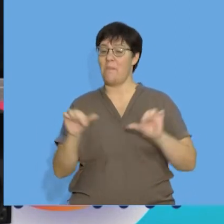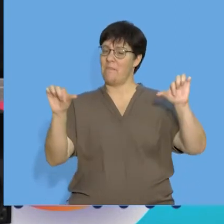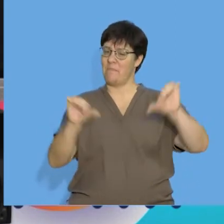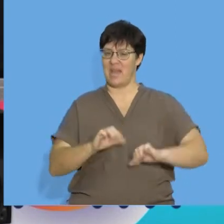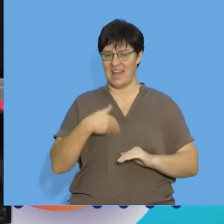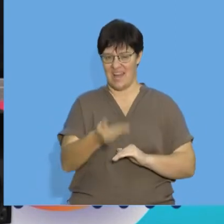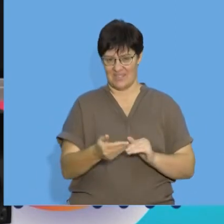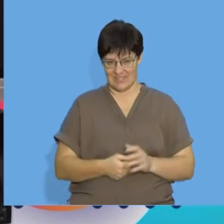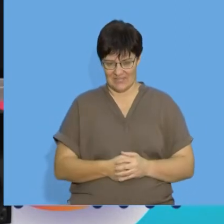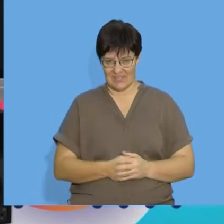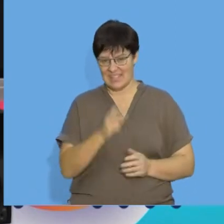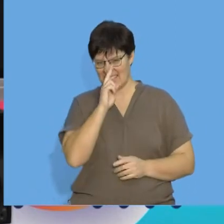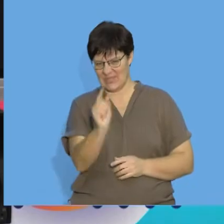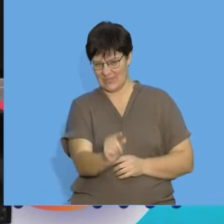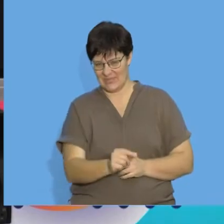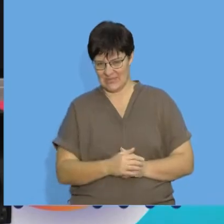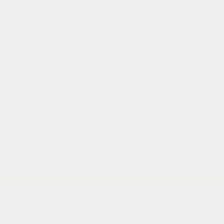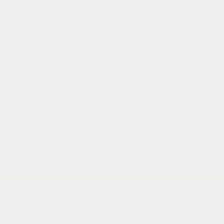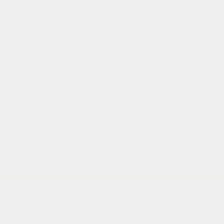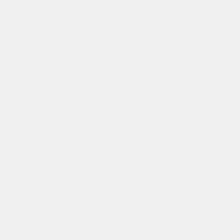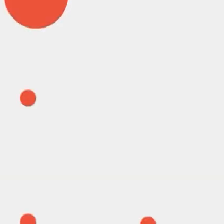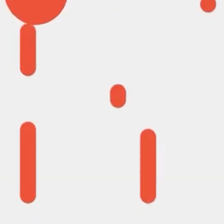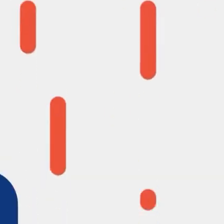about that shortly after the break. See you soon.